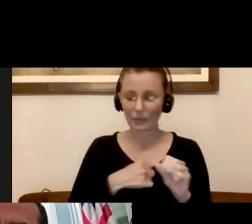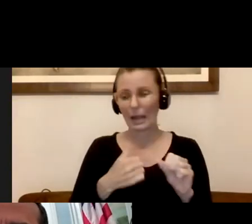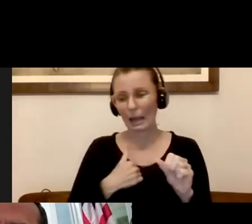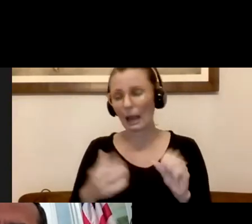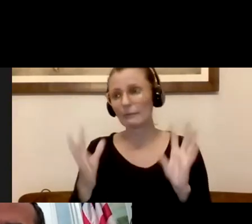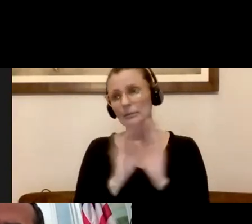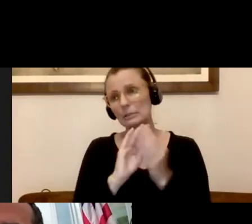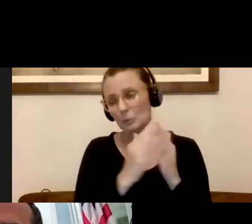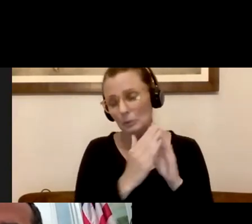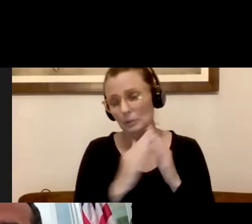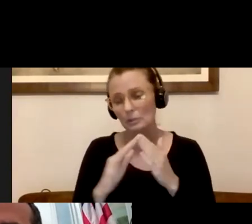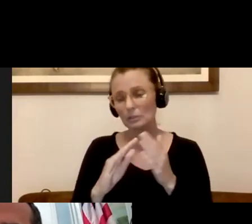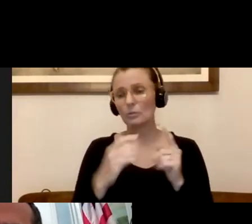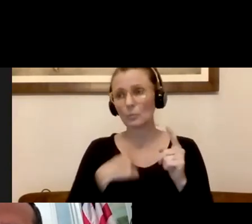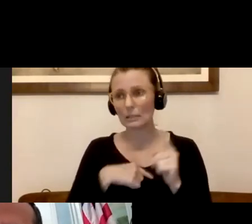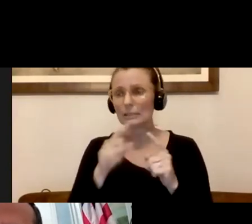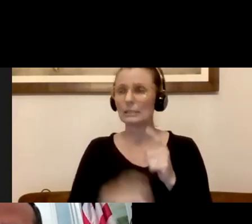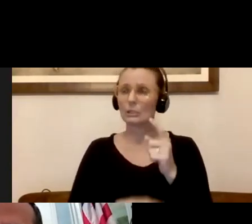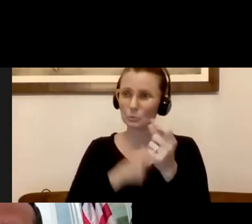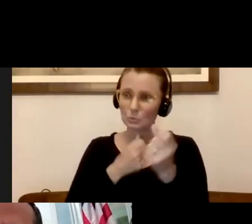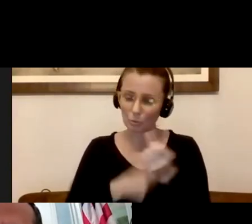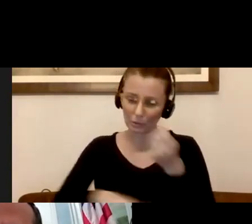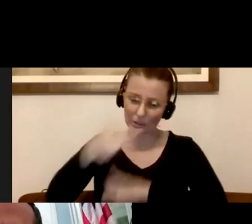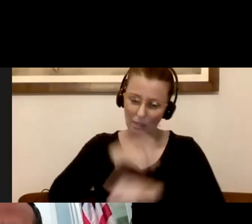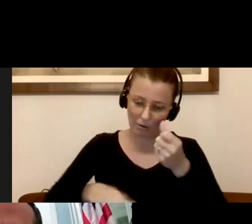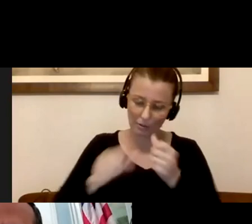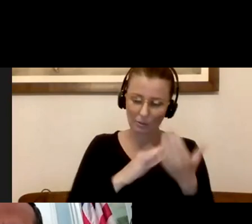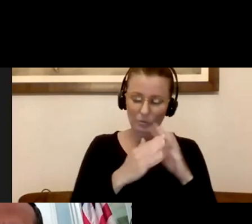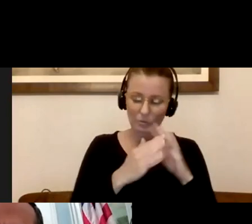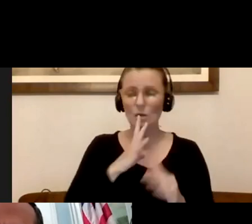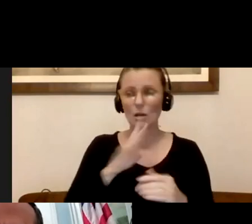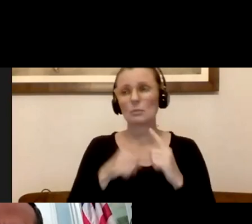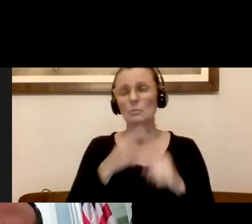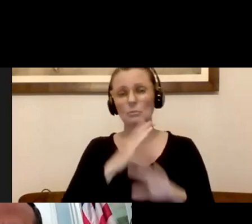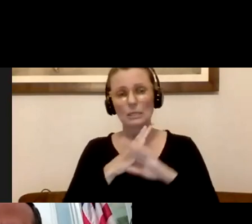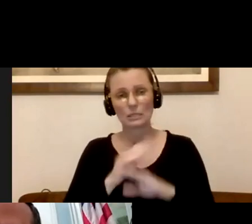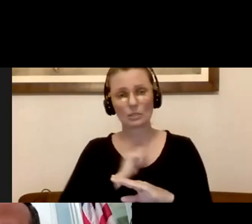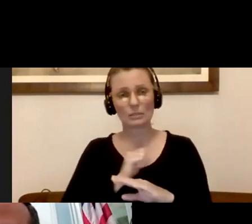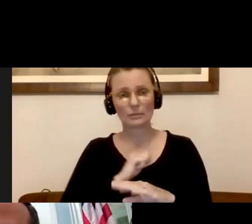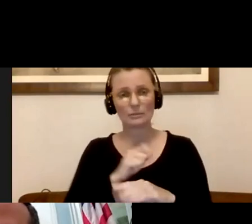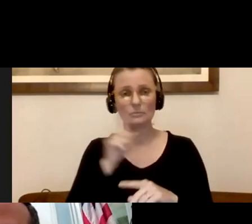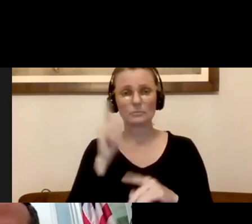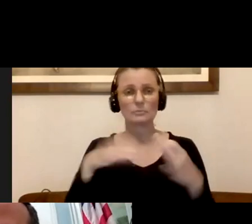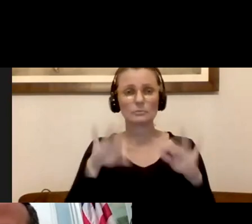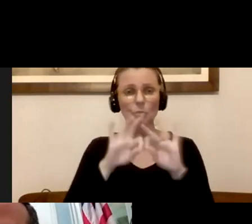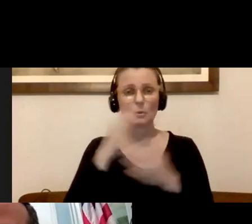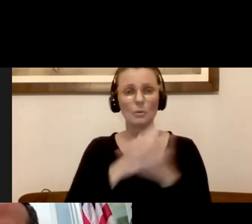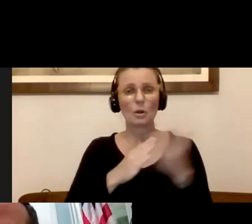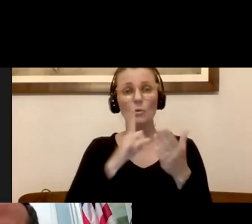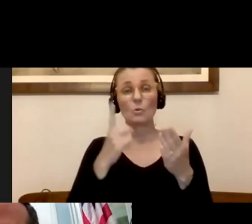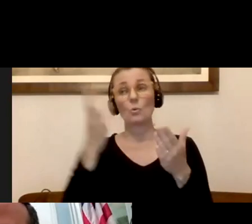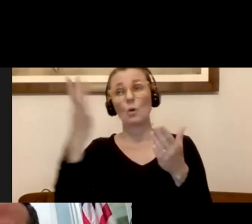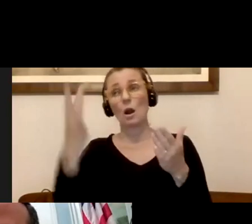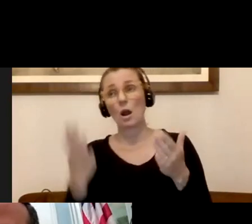need to all do this as a community. We talked about earlier in protecting ourselves. That's an important piece of that. And why we're doing the